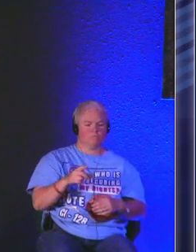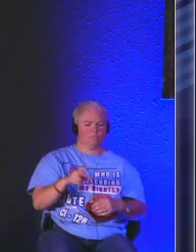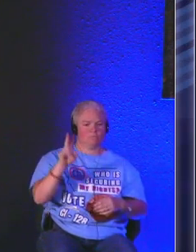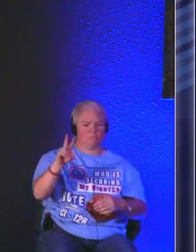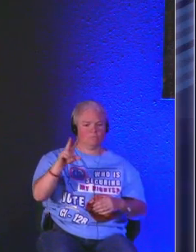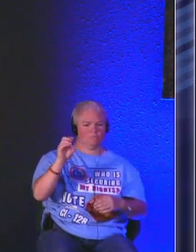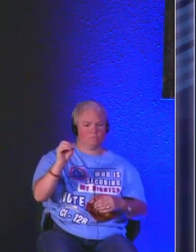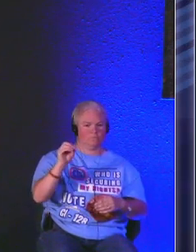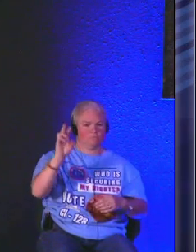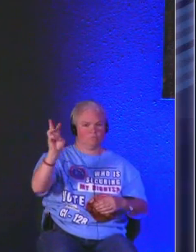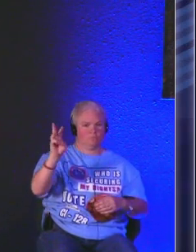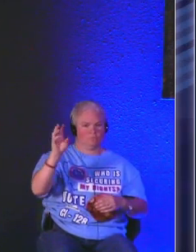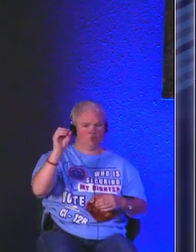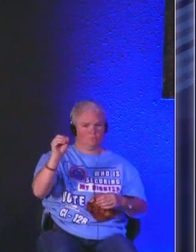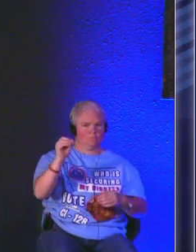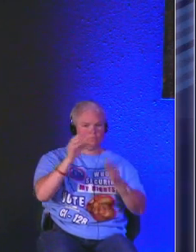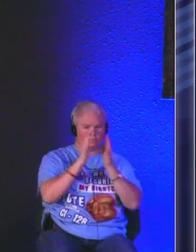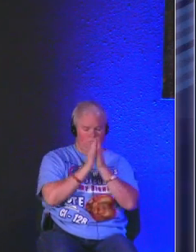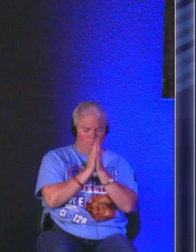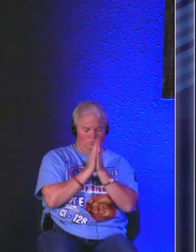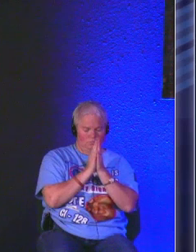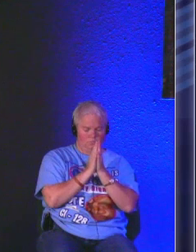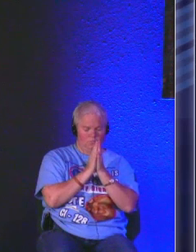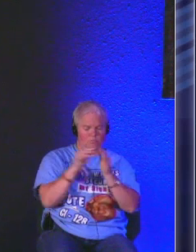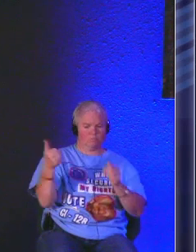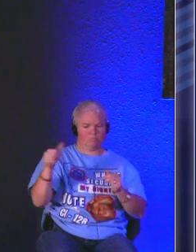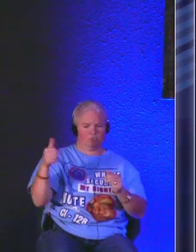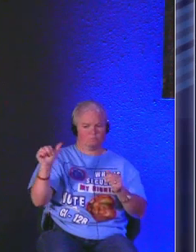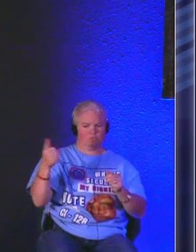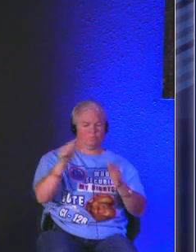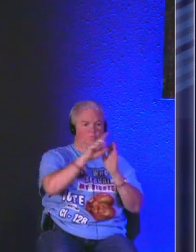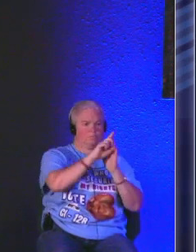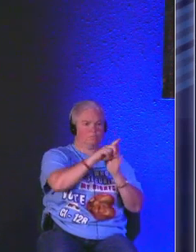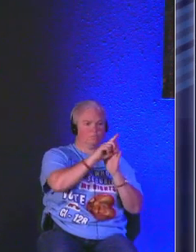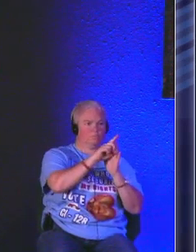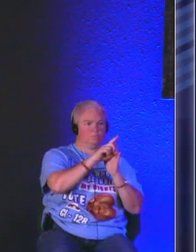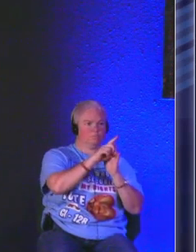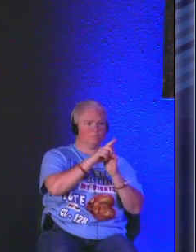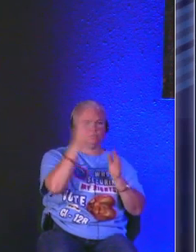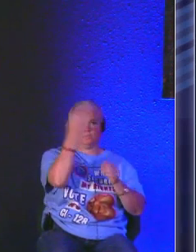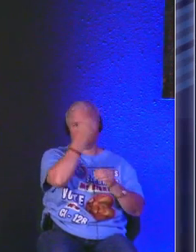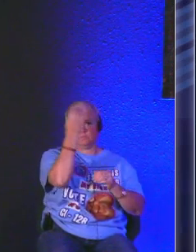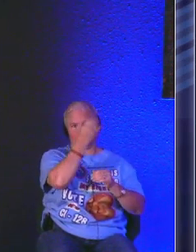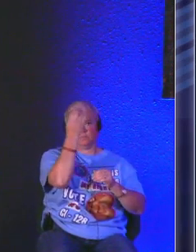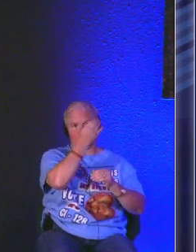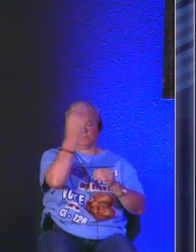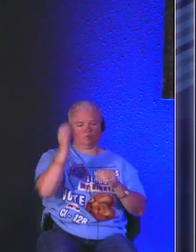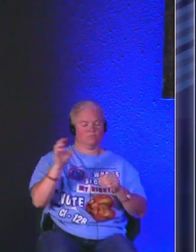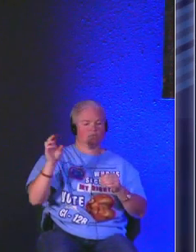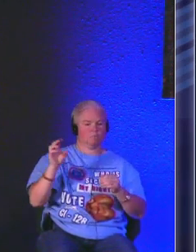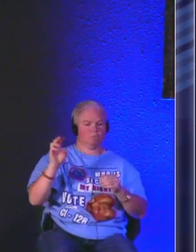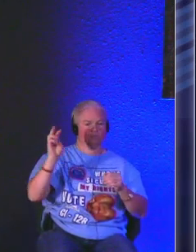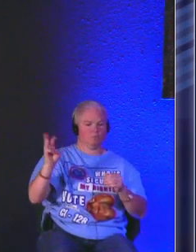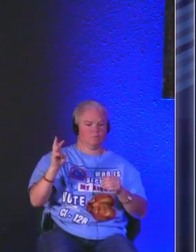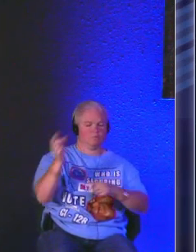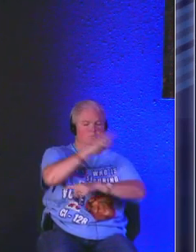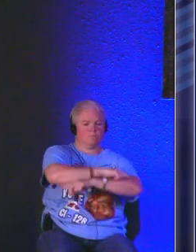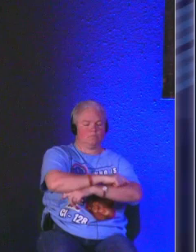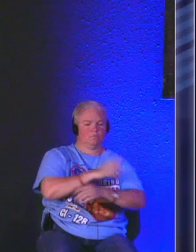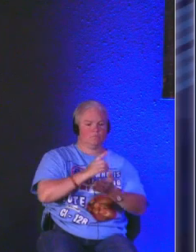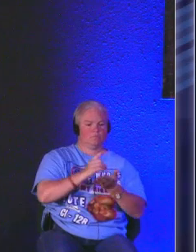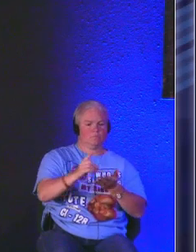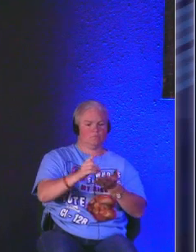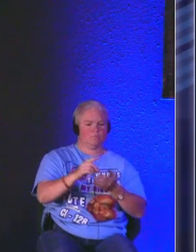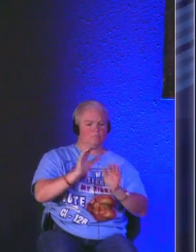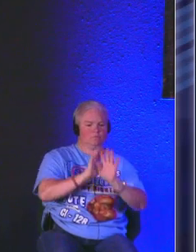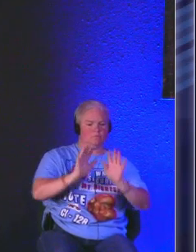minutes a day but man if you've never prayed and you're praying for 10 minutes a day good for you you're doing awesome that's six days a week and then